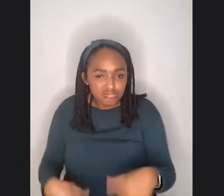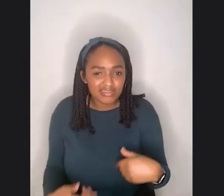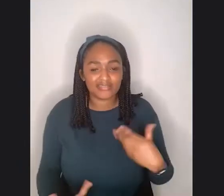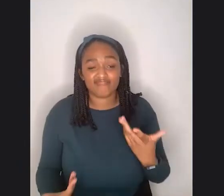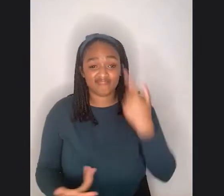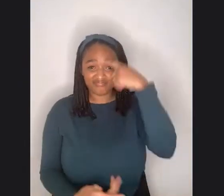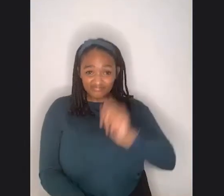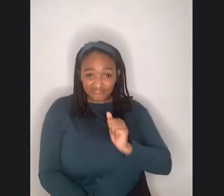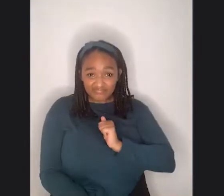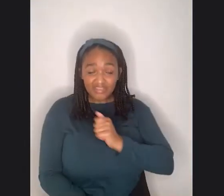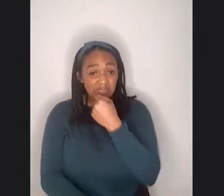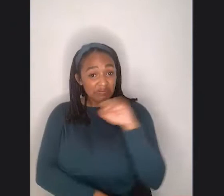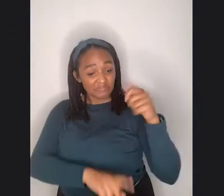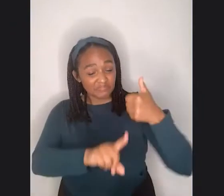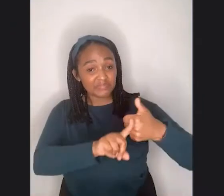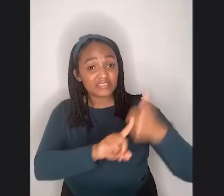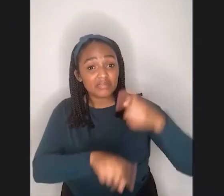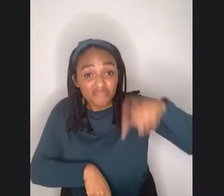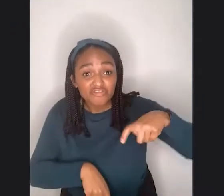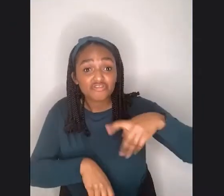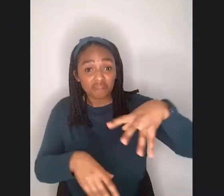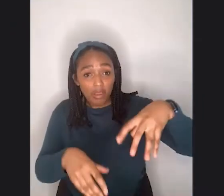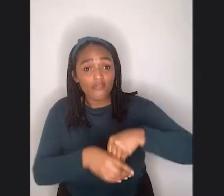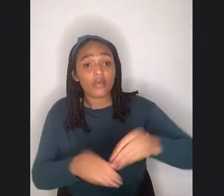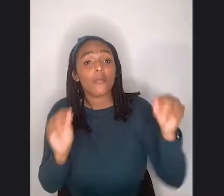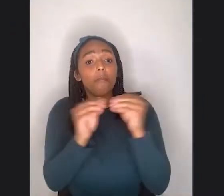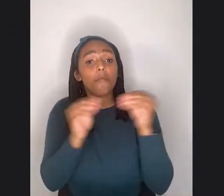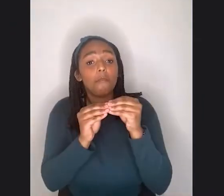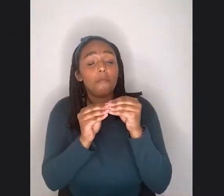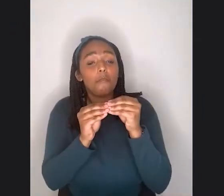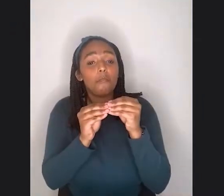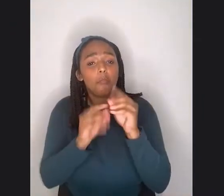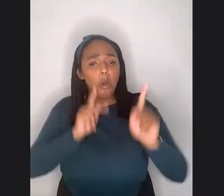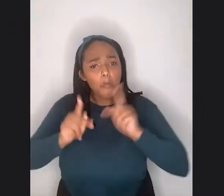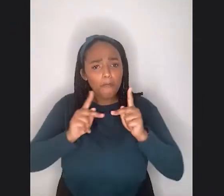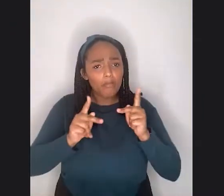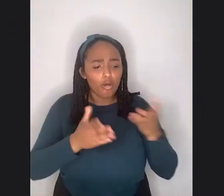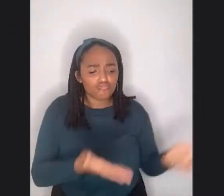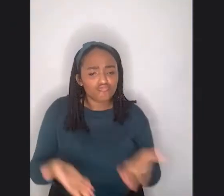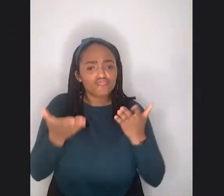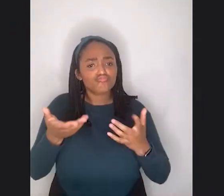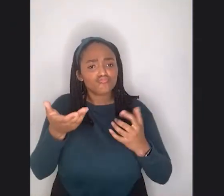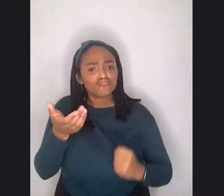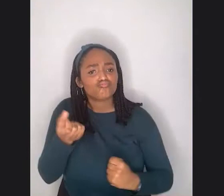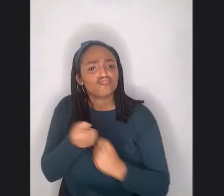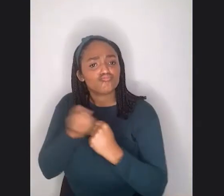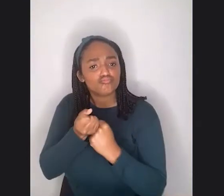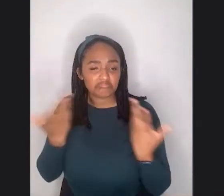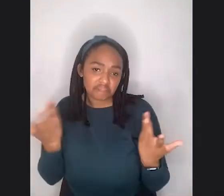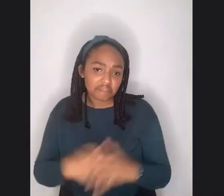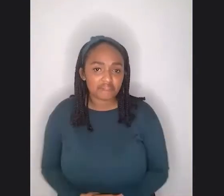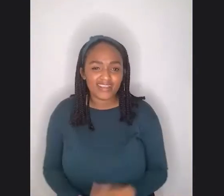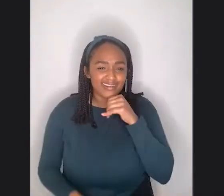movement should, you know, involve a lot, involve a lot more voices than just the same old voices. And,